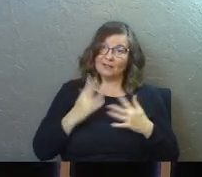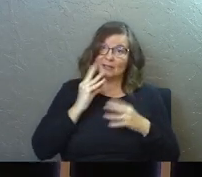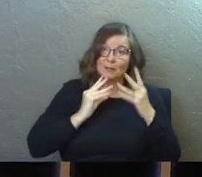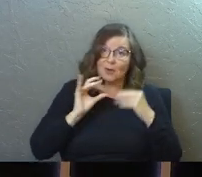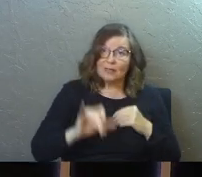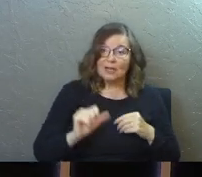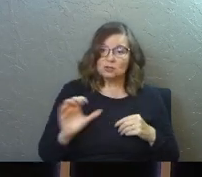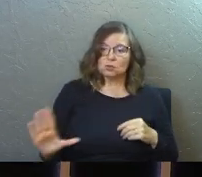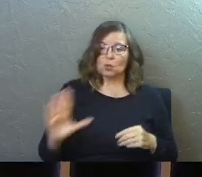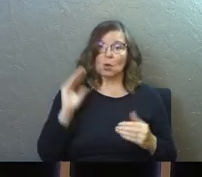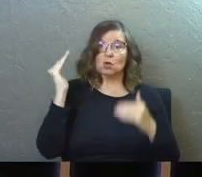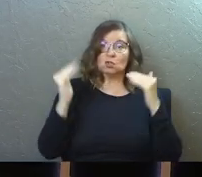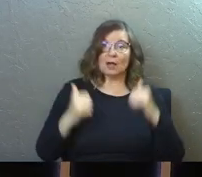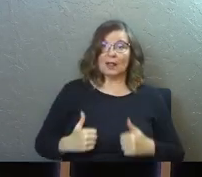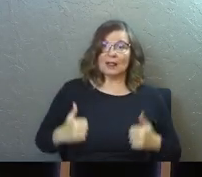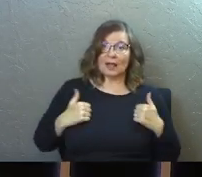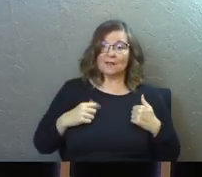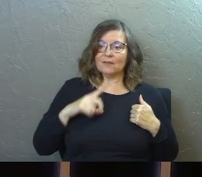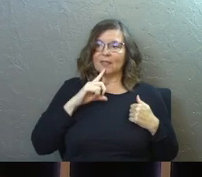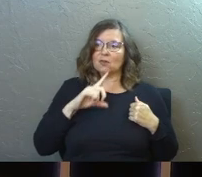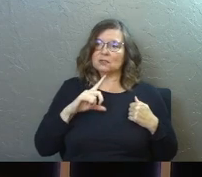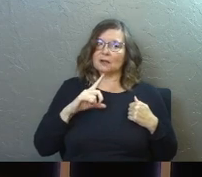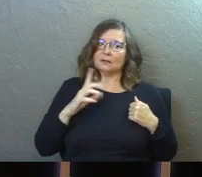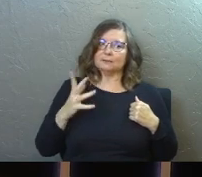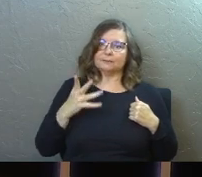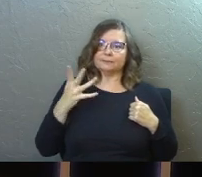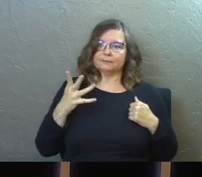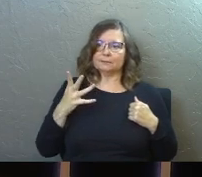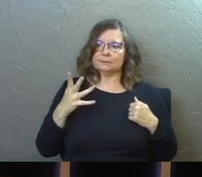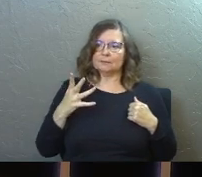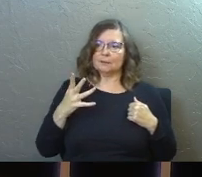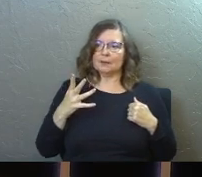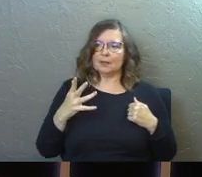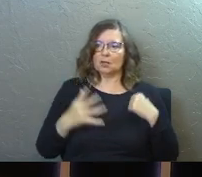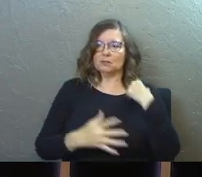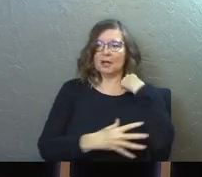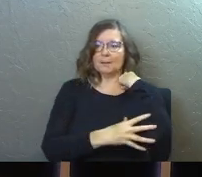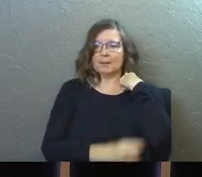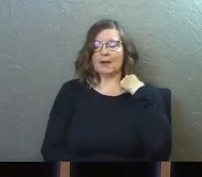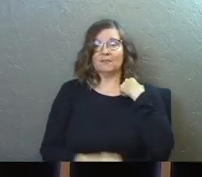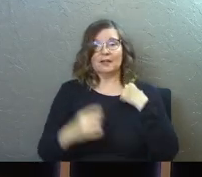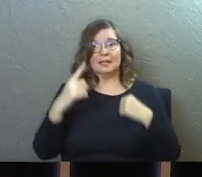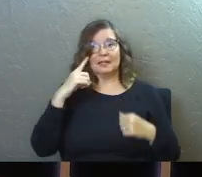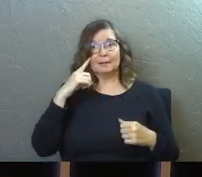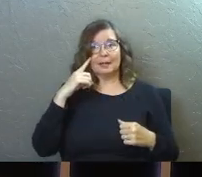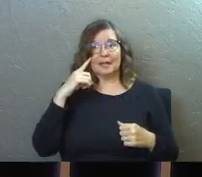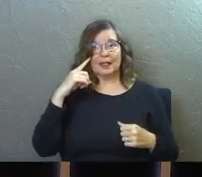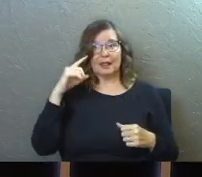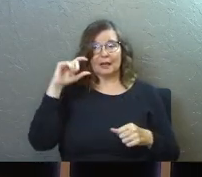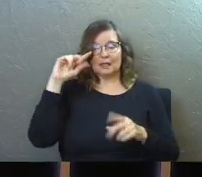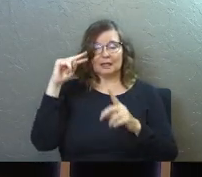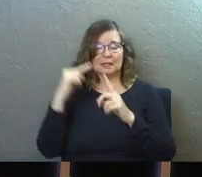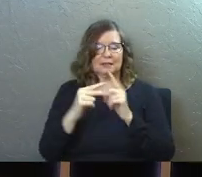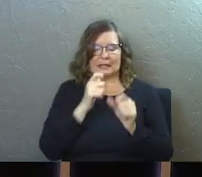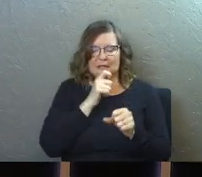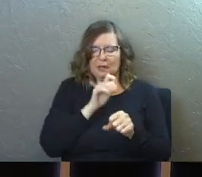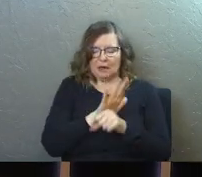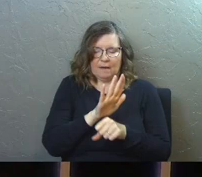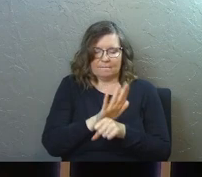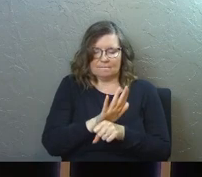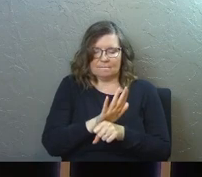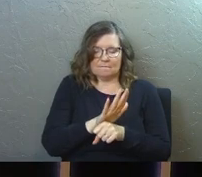through that. And so in your adult life, there's a poverty mentality. There's not going to be enough.